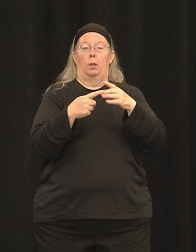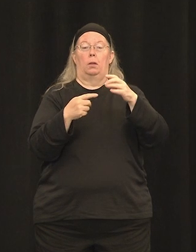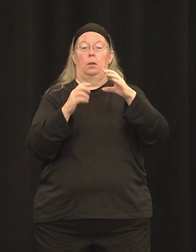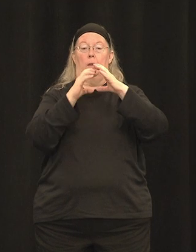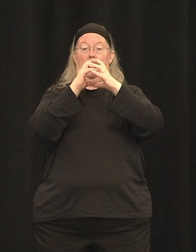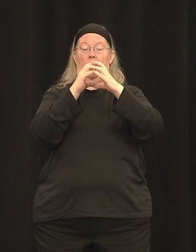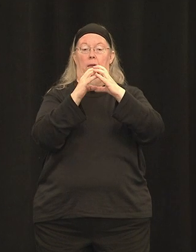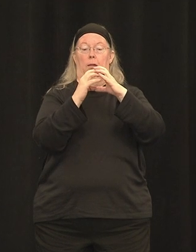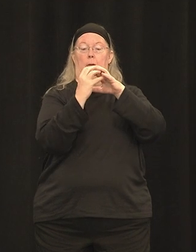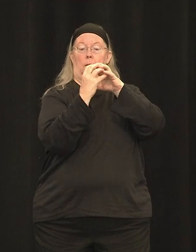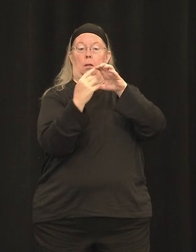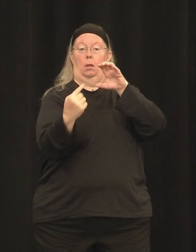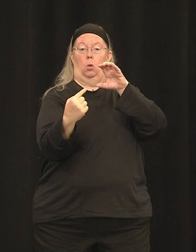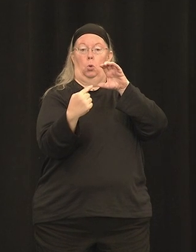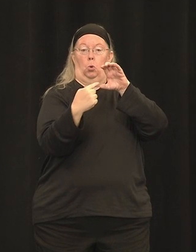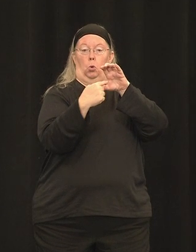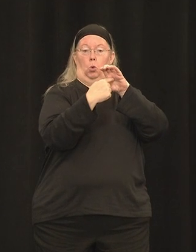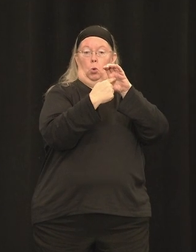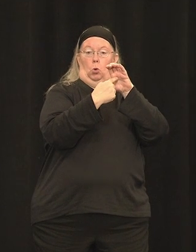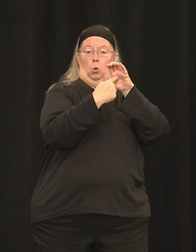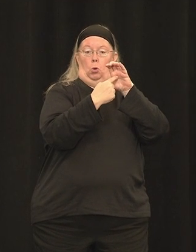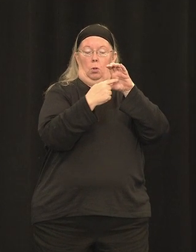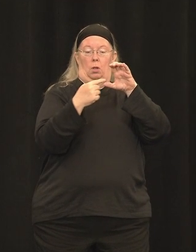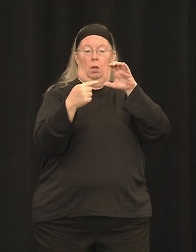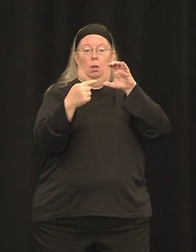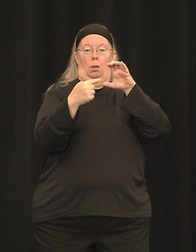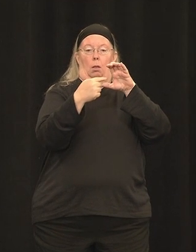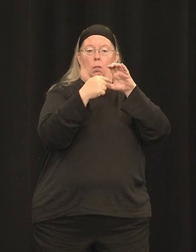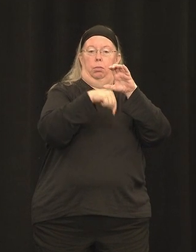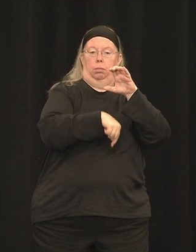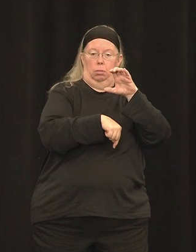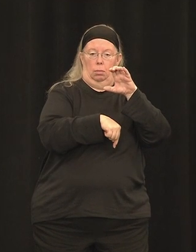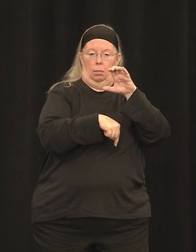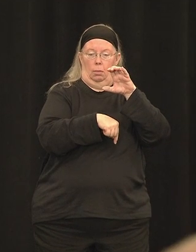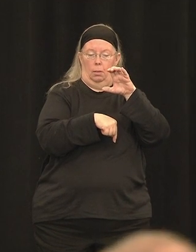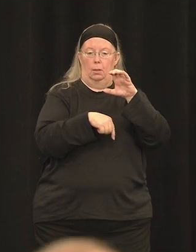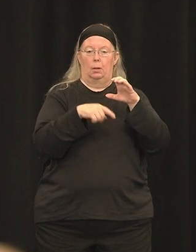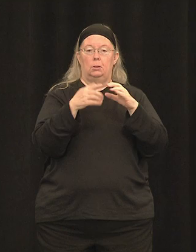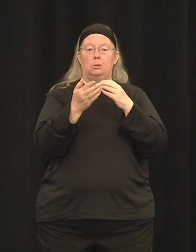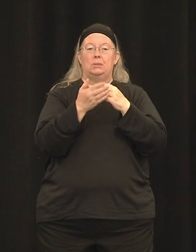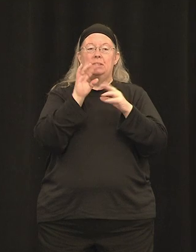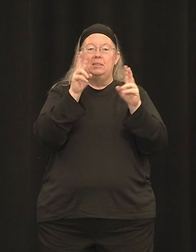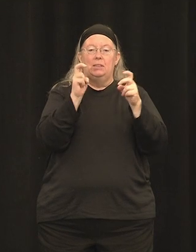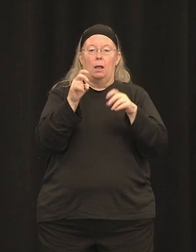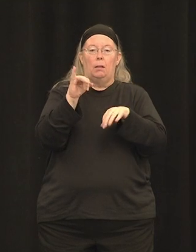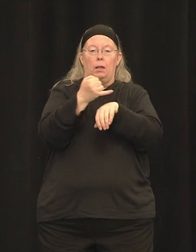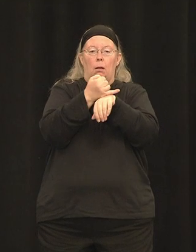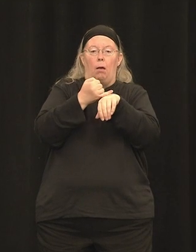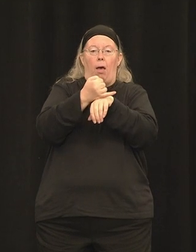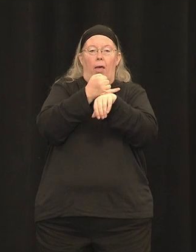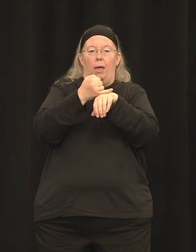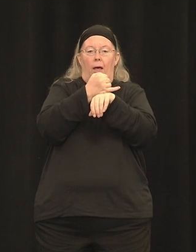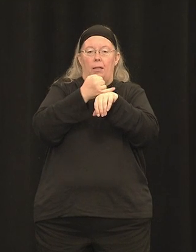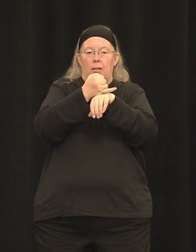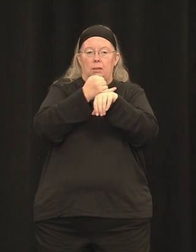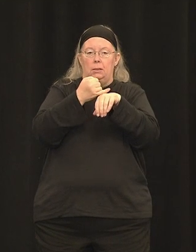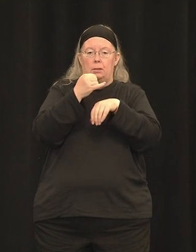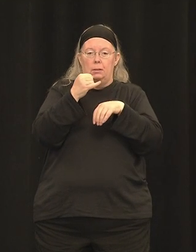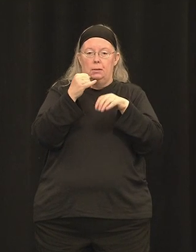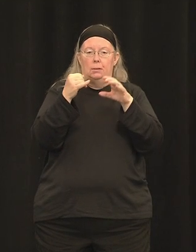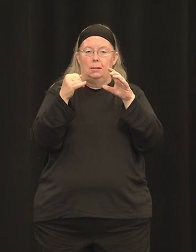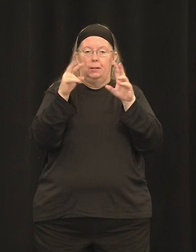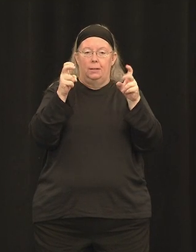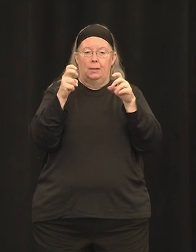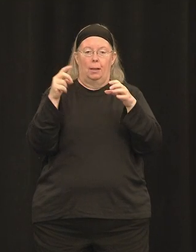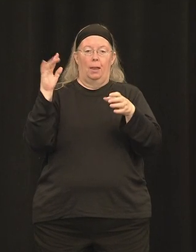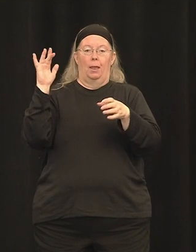island of photoreceptors in the very middle of the retina. And those are the cone photoreceptors. So because of that loss